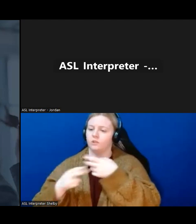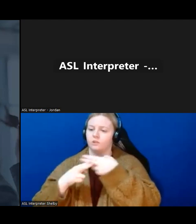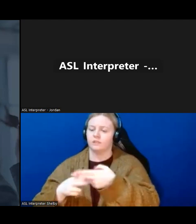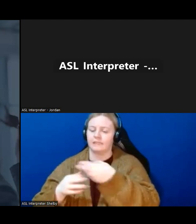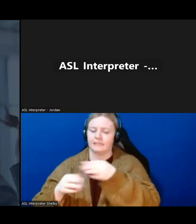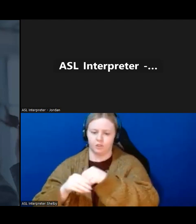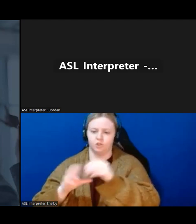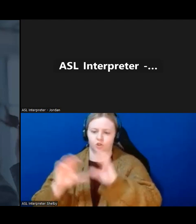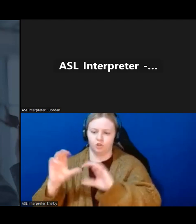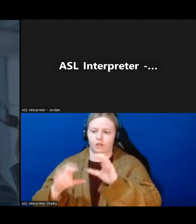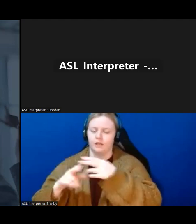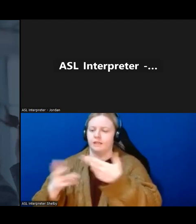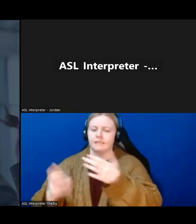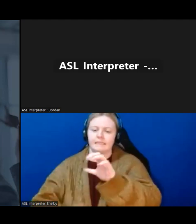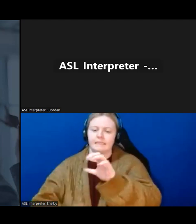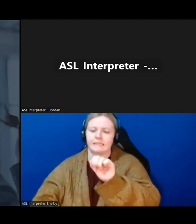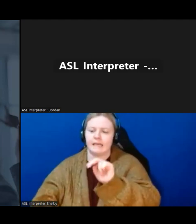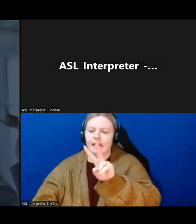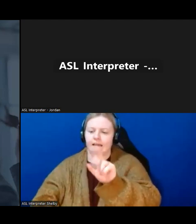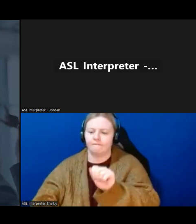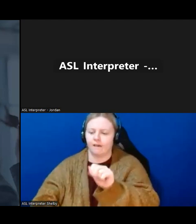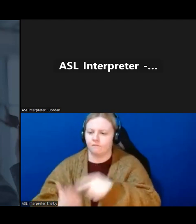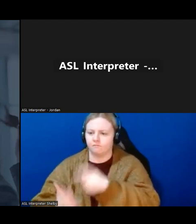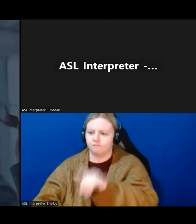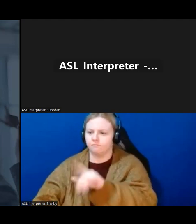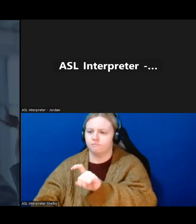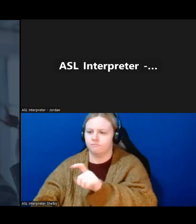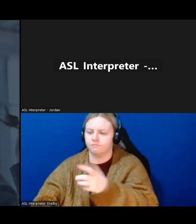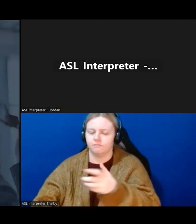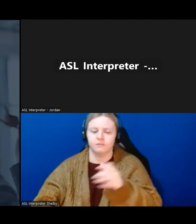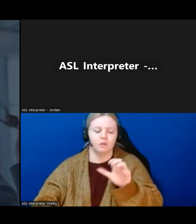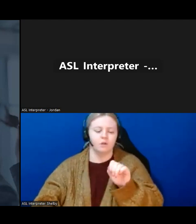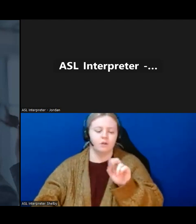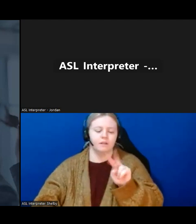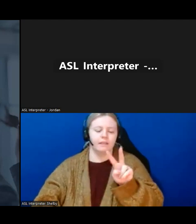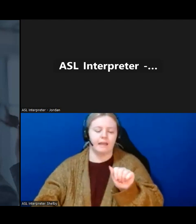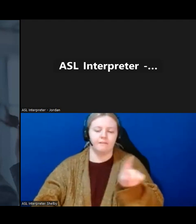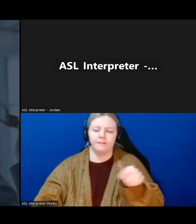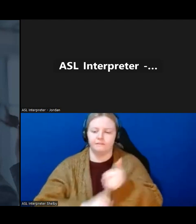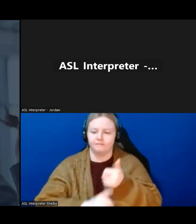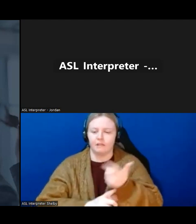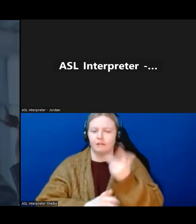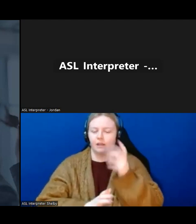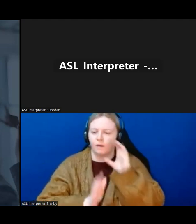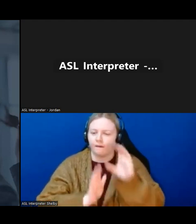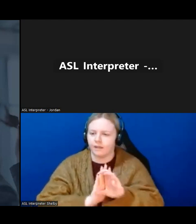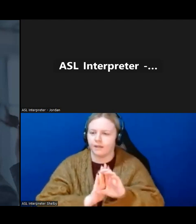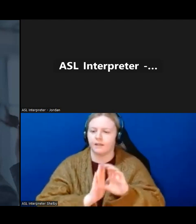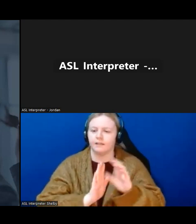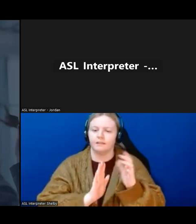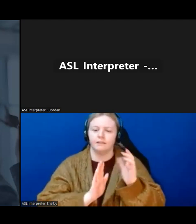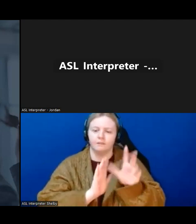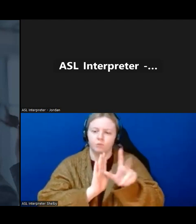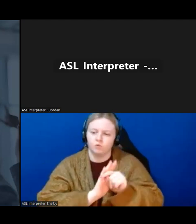So Canva is basically a graphic and animation design software, but it's